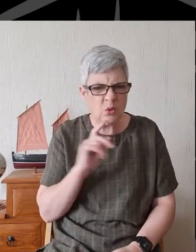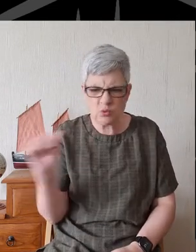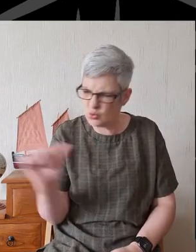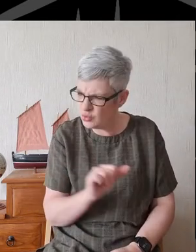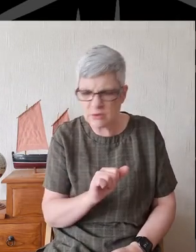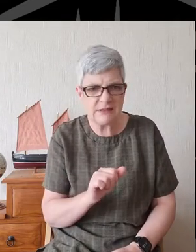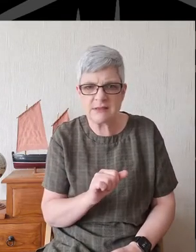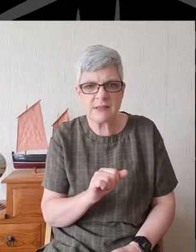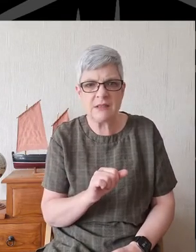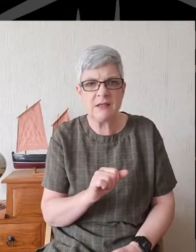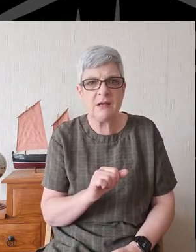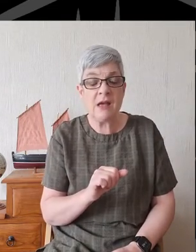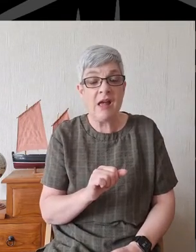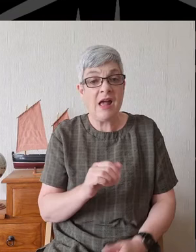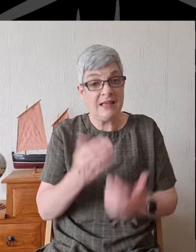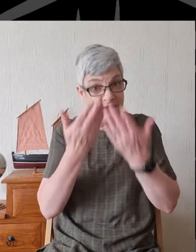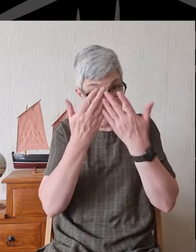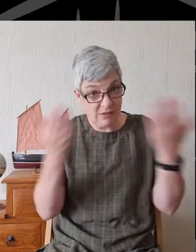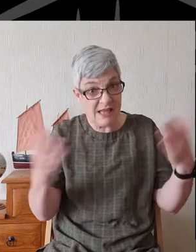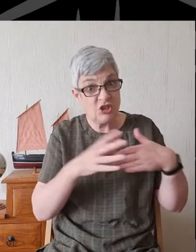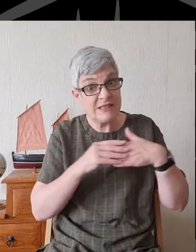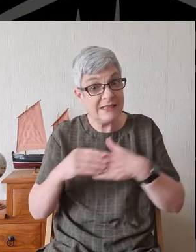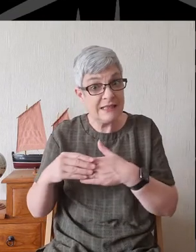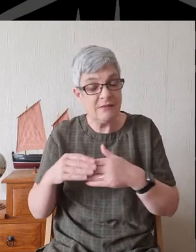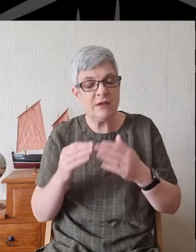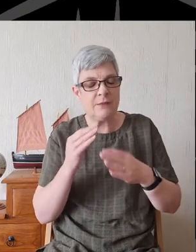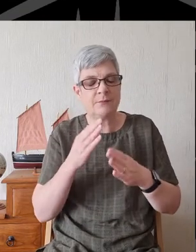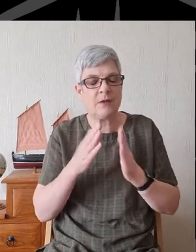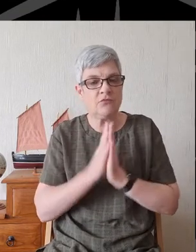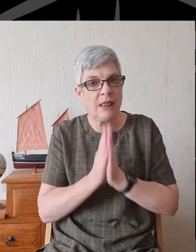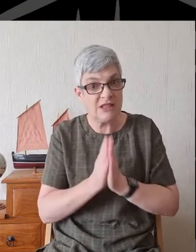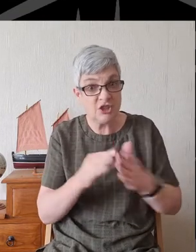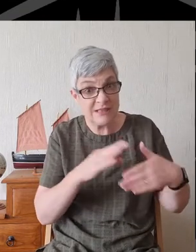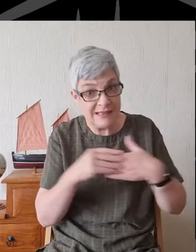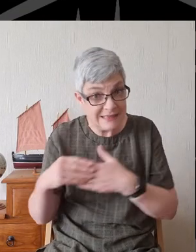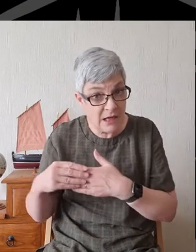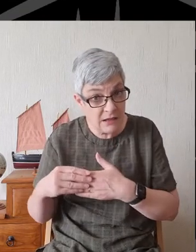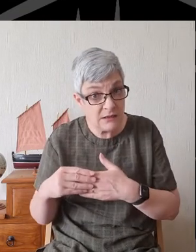And it's the religious leaders, it's the clergy who are doing this.